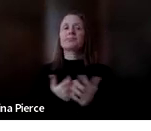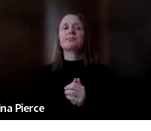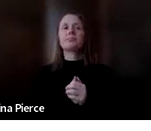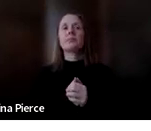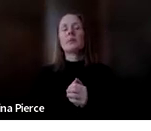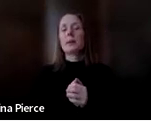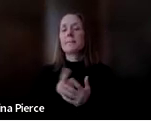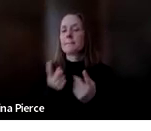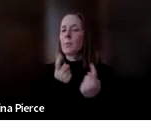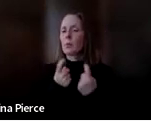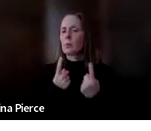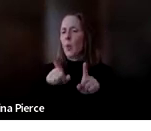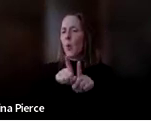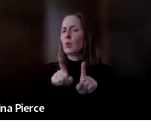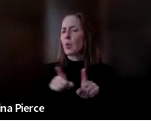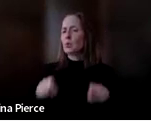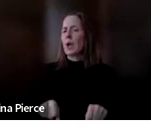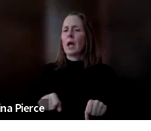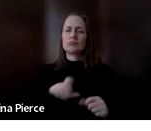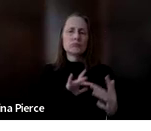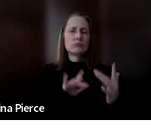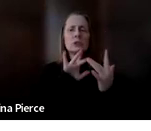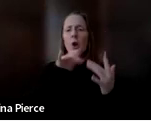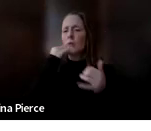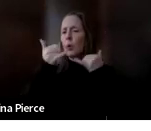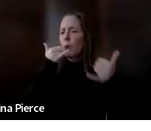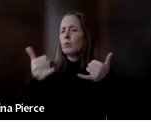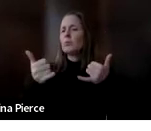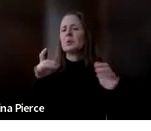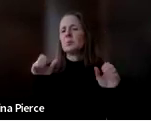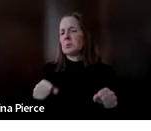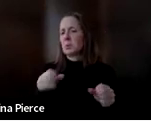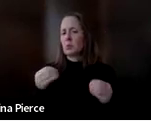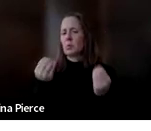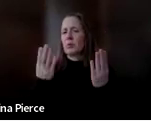things after today's presentation, you are more than welcome to reach out and we can provide more information for you.